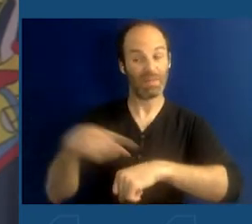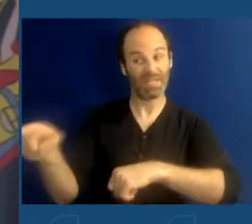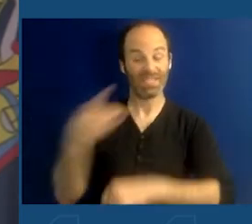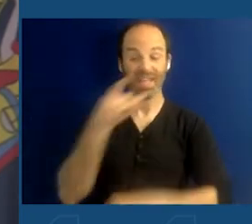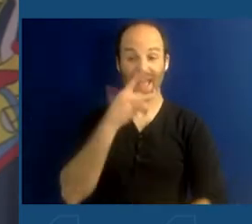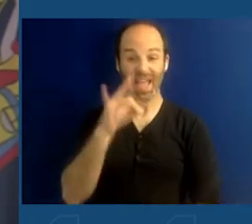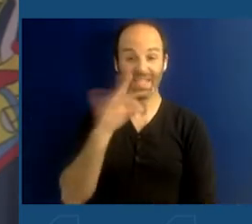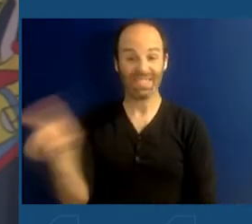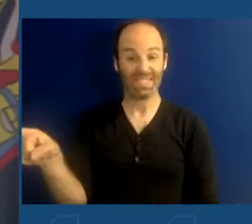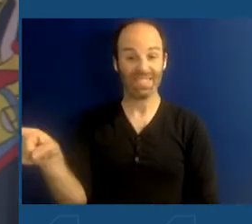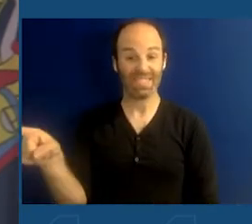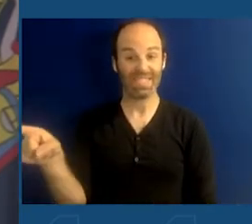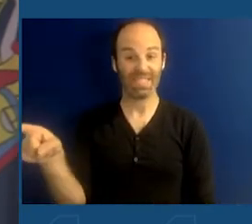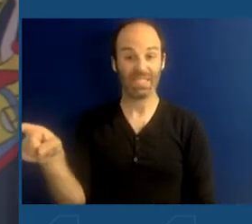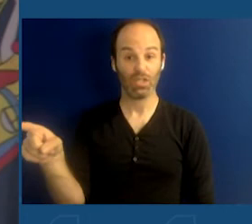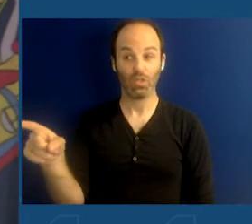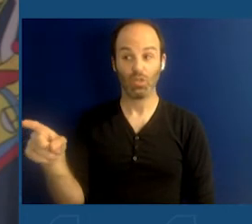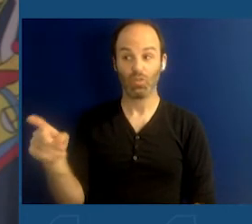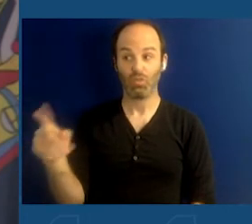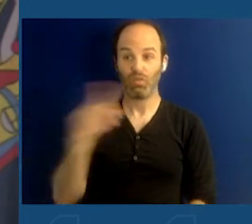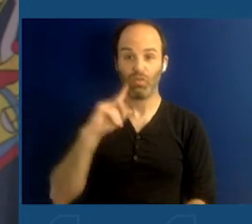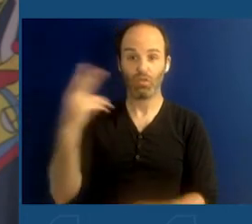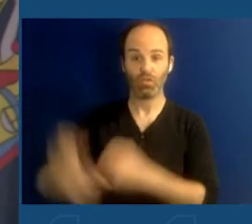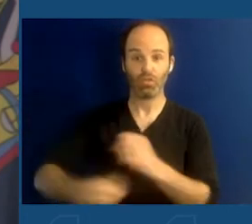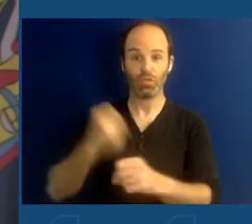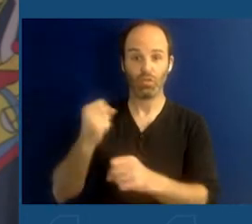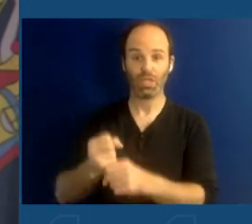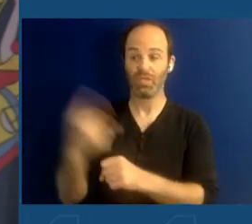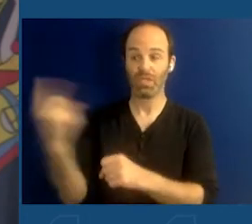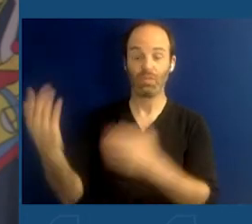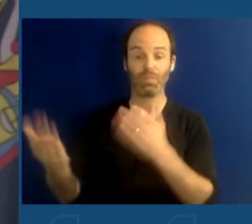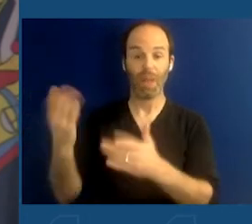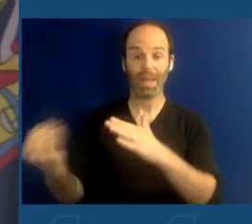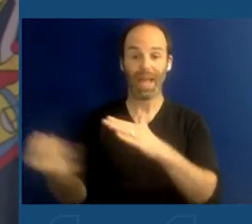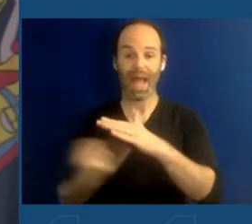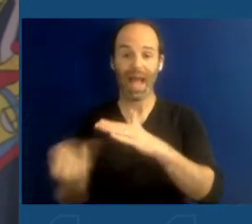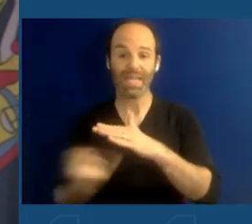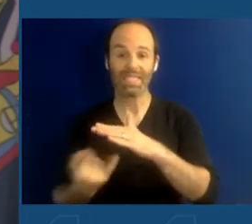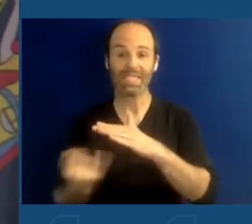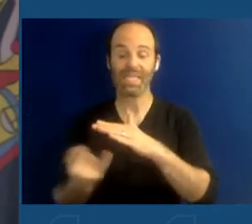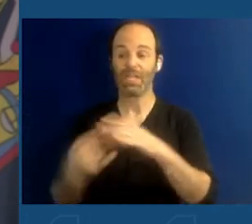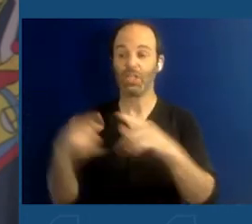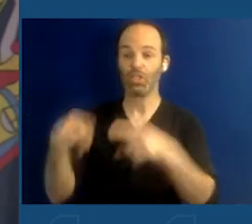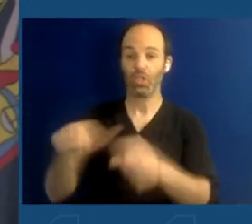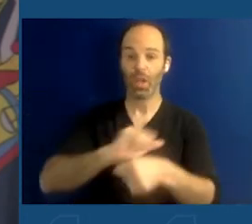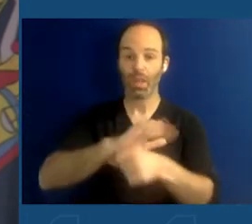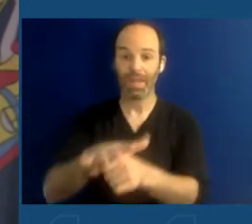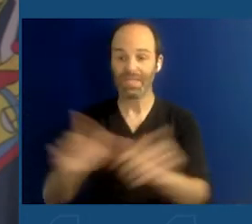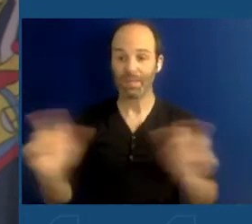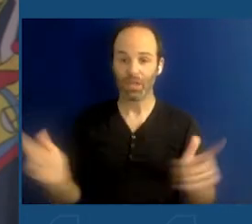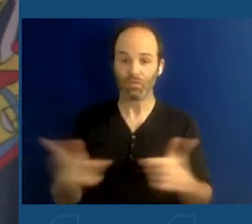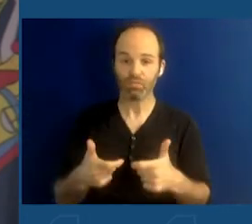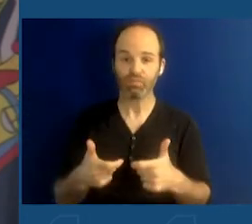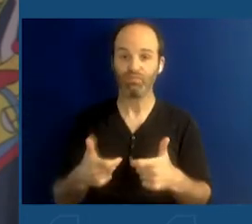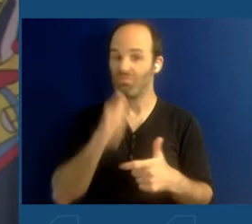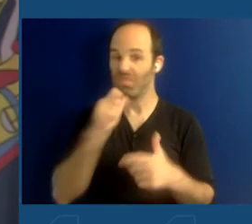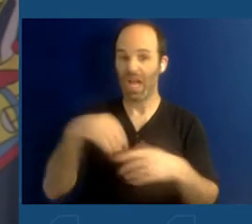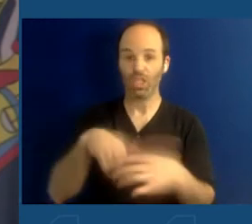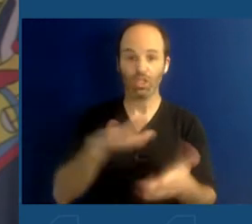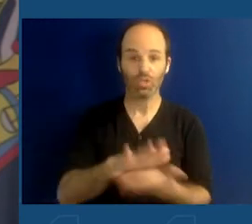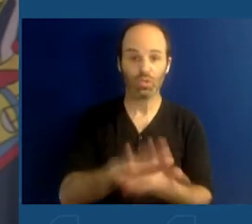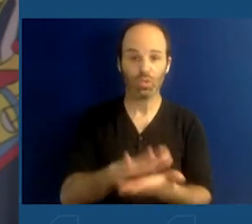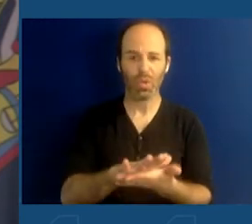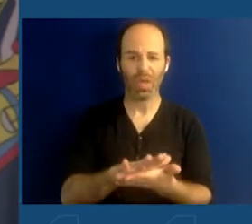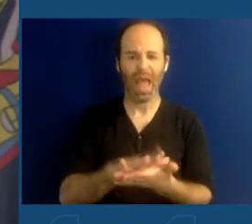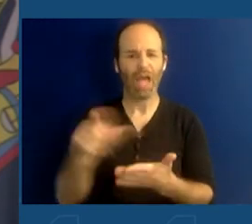the last two years, he was probably isolated in his home during the pandemic, not in school. And you just wonder how many other